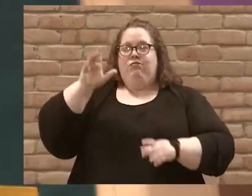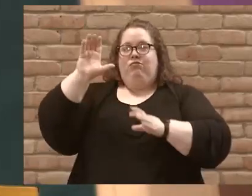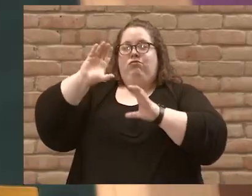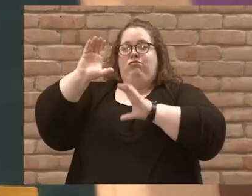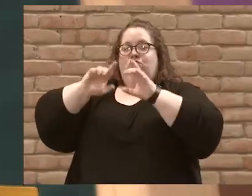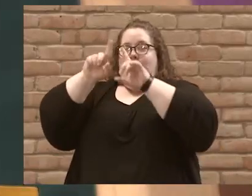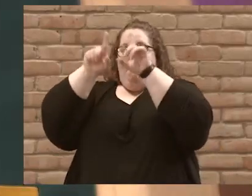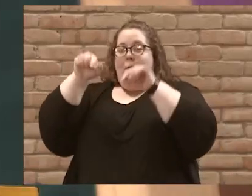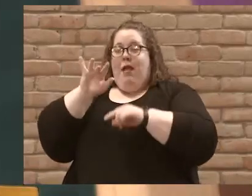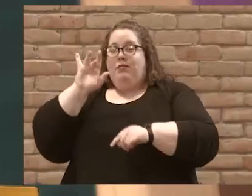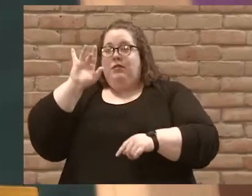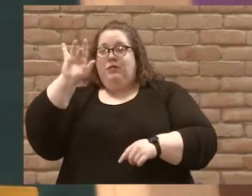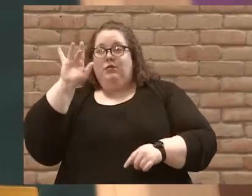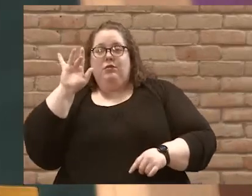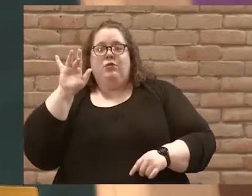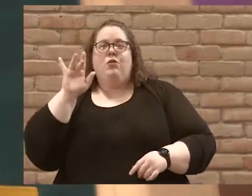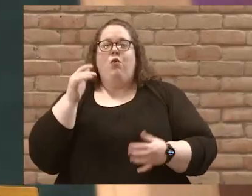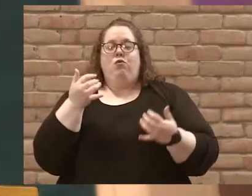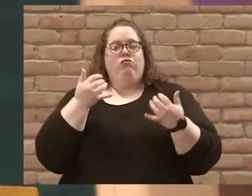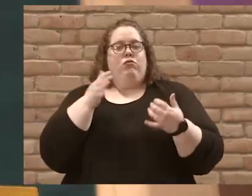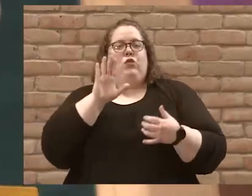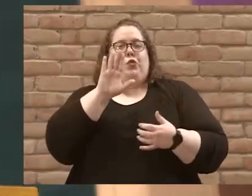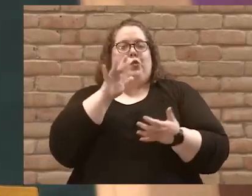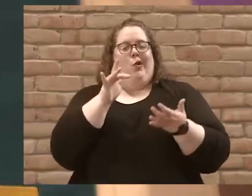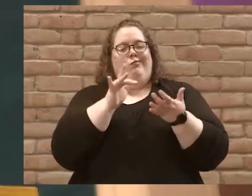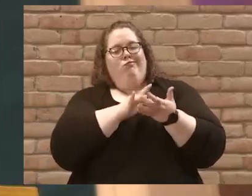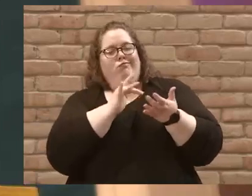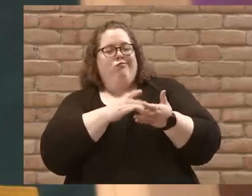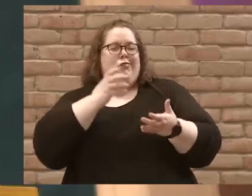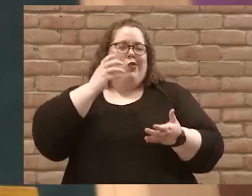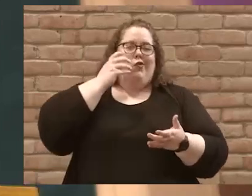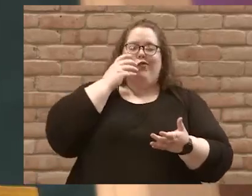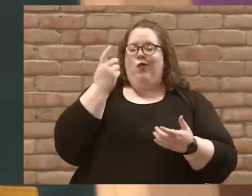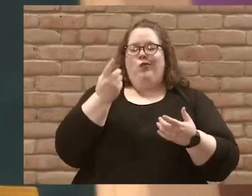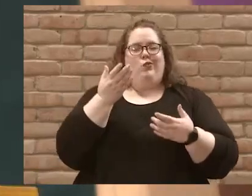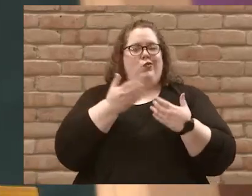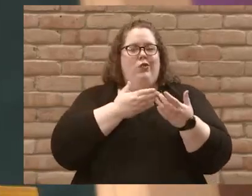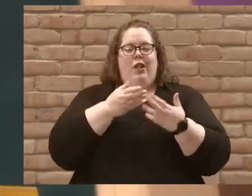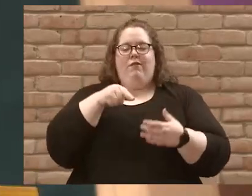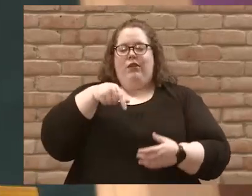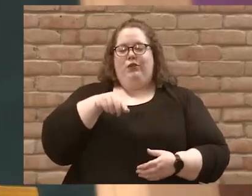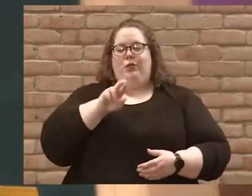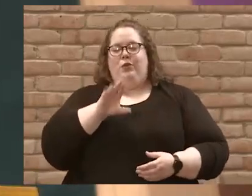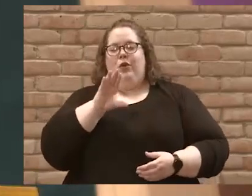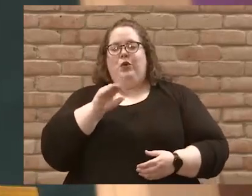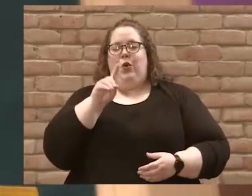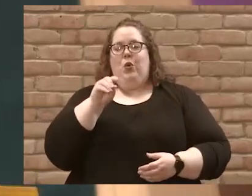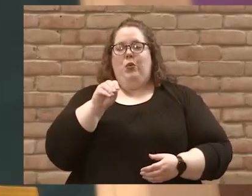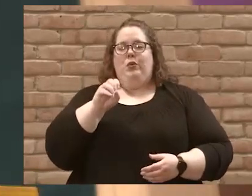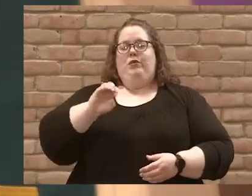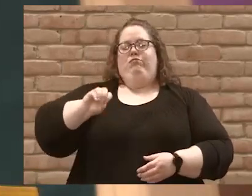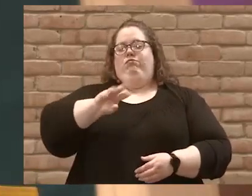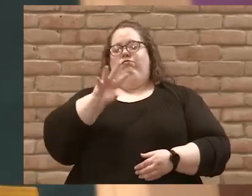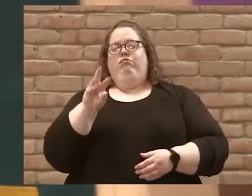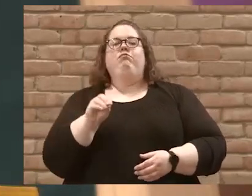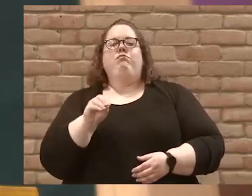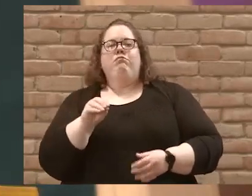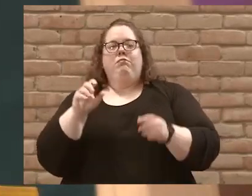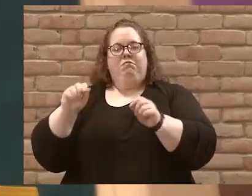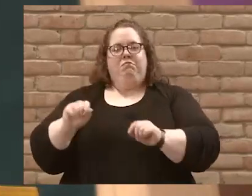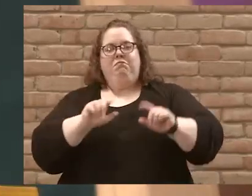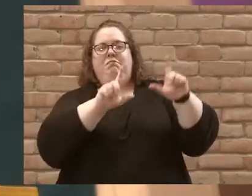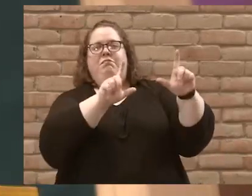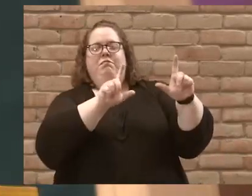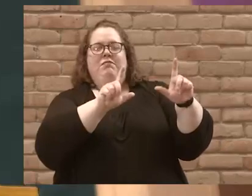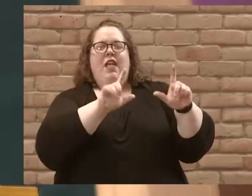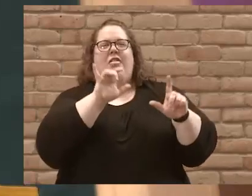chat, or also you can take out your device and just point it at the screen, at that QR code that will take you exactly where you need to go. So that's